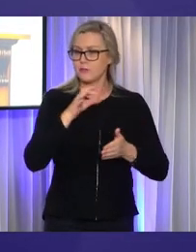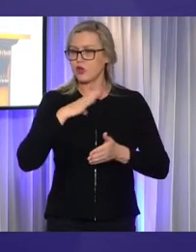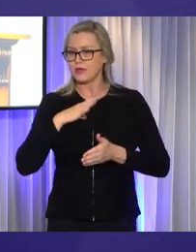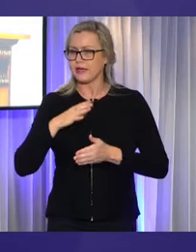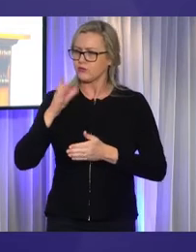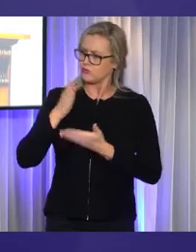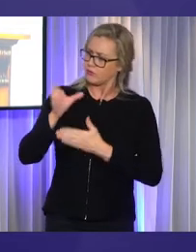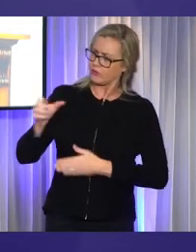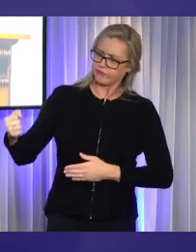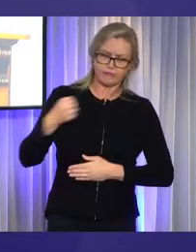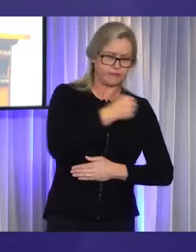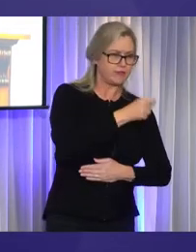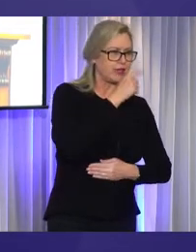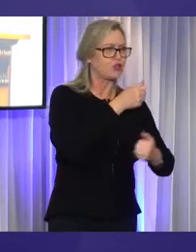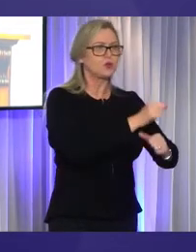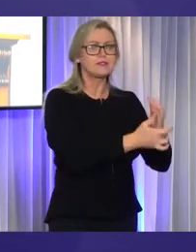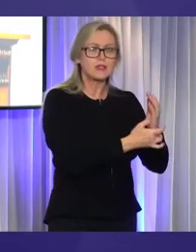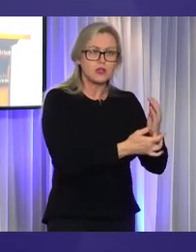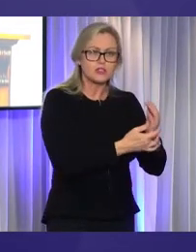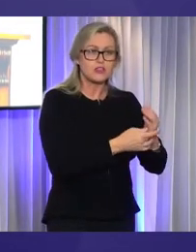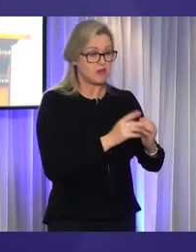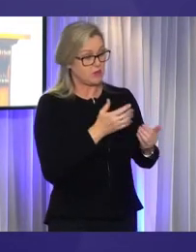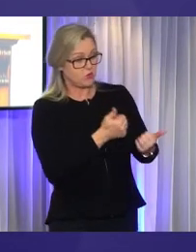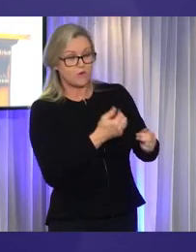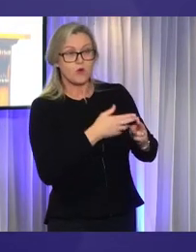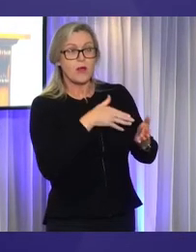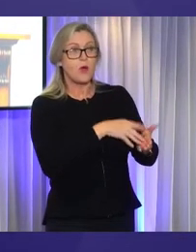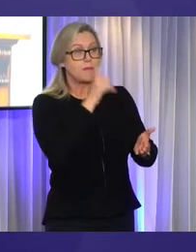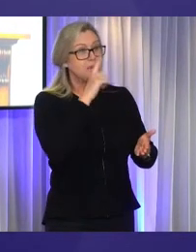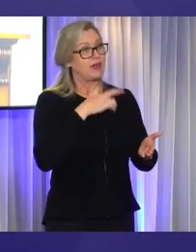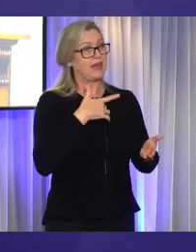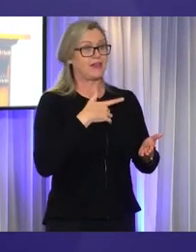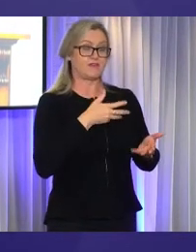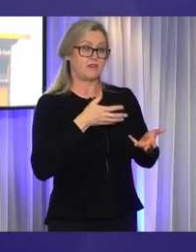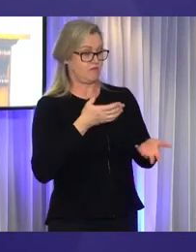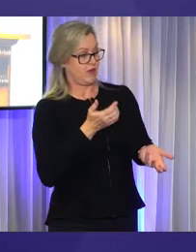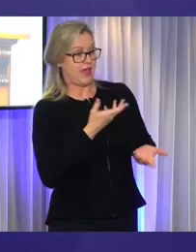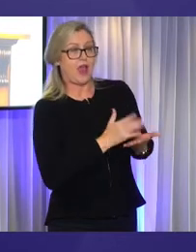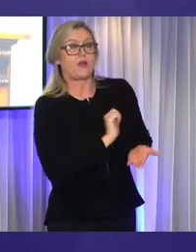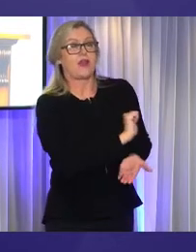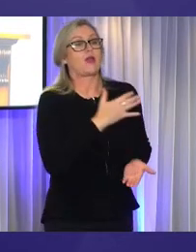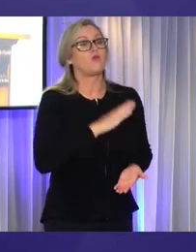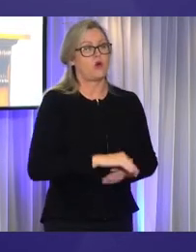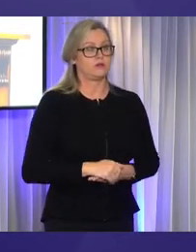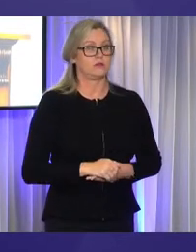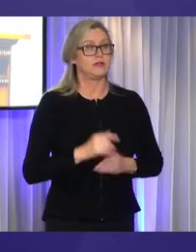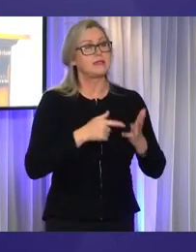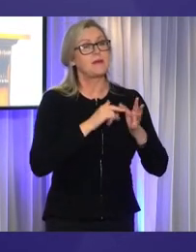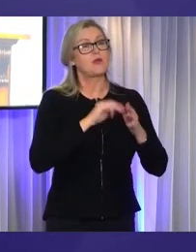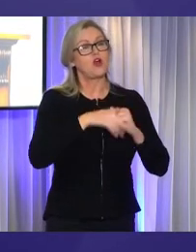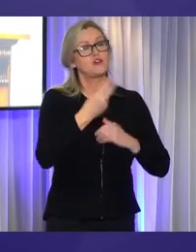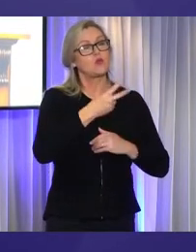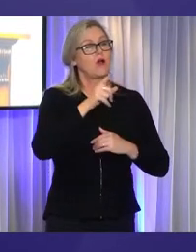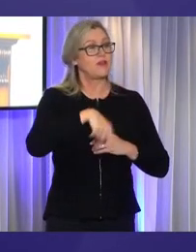is critical for people with disability to live their life how they want. In Tasmania, more than 12,000 people with disability